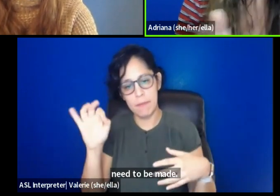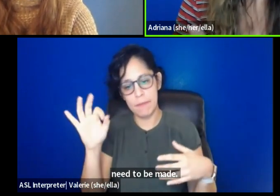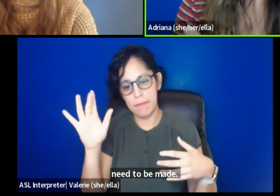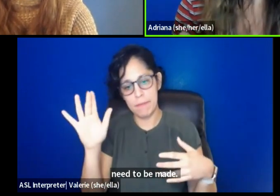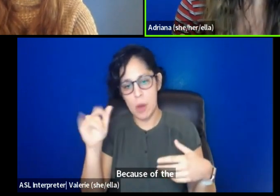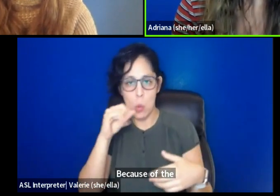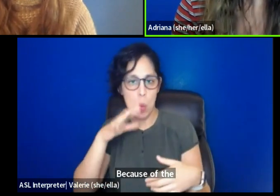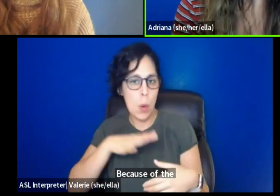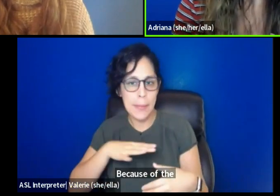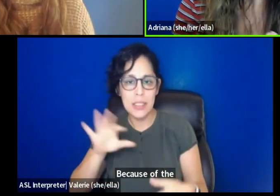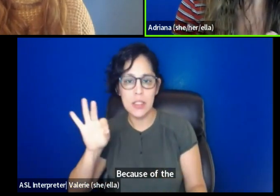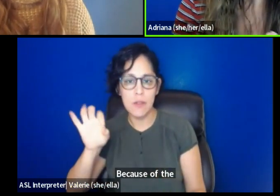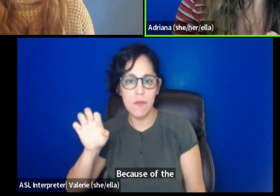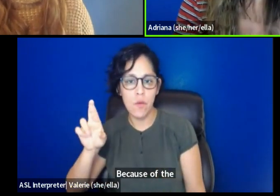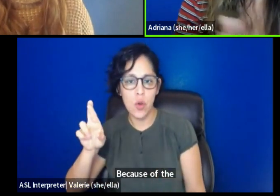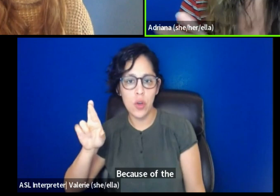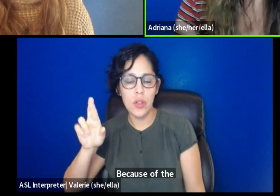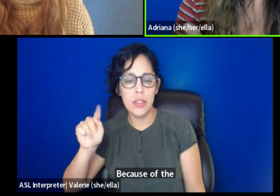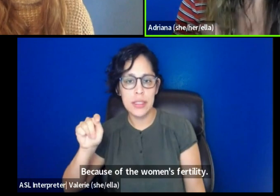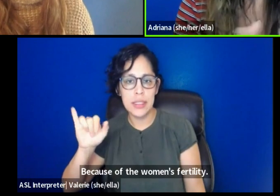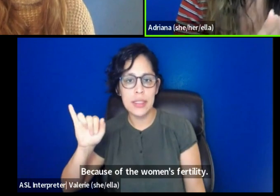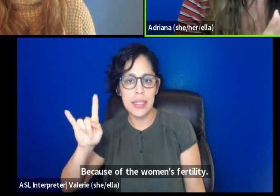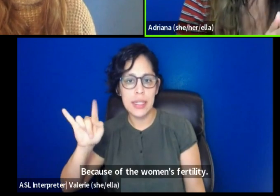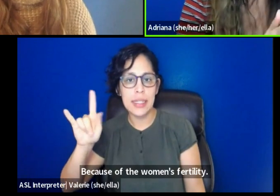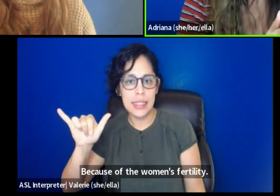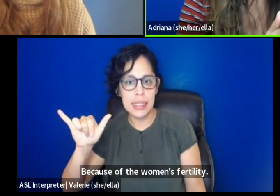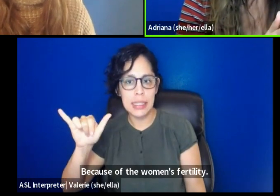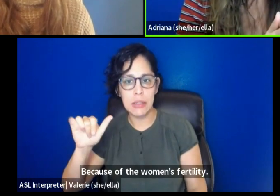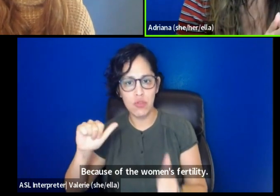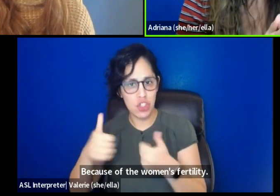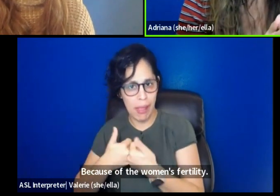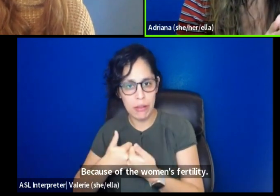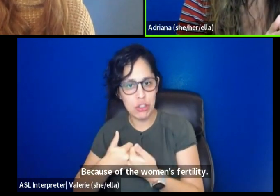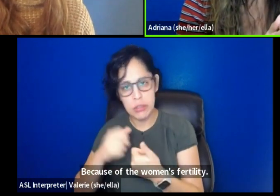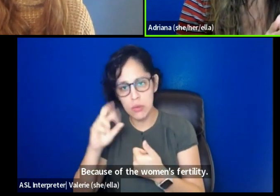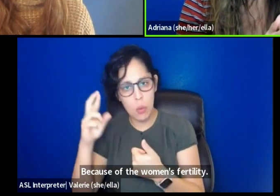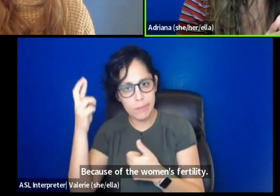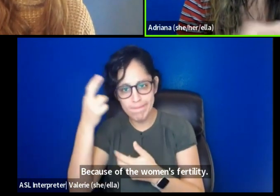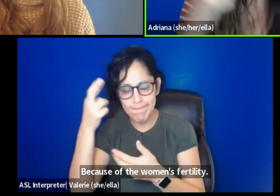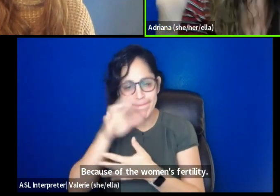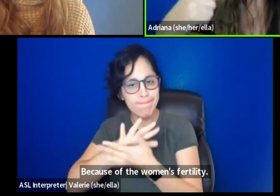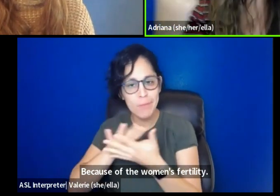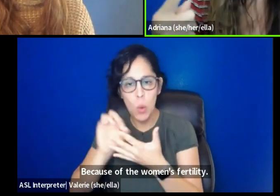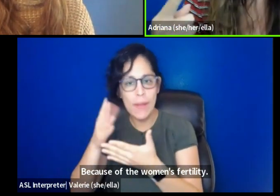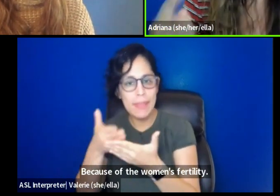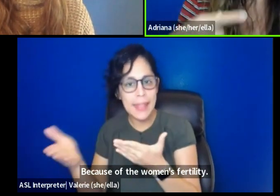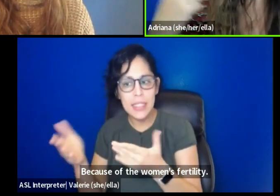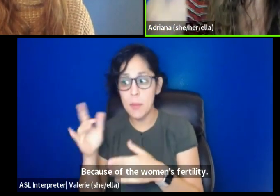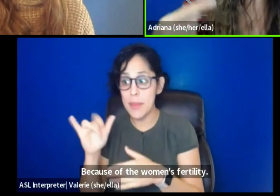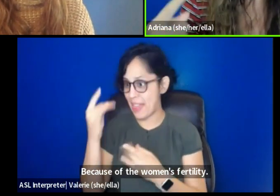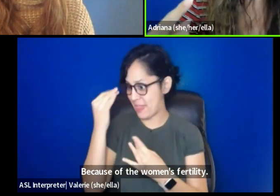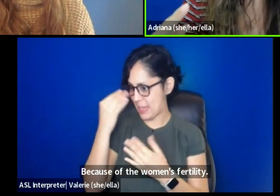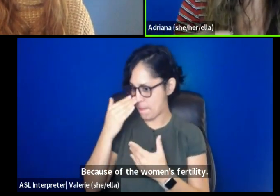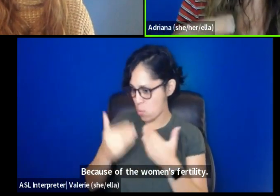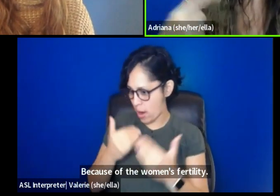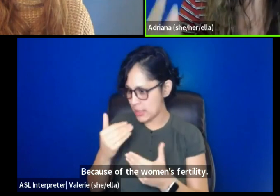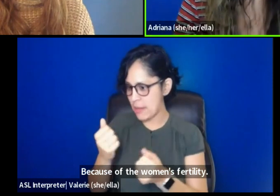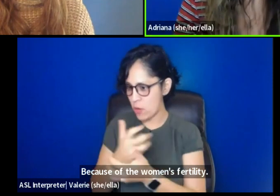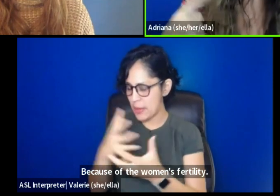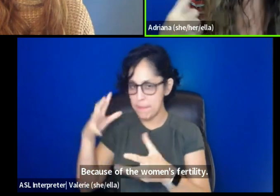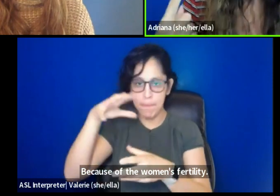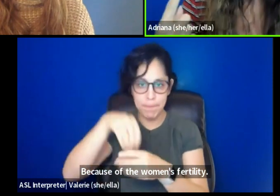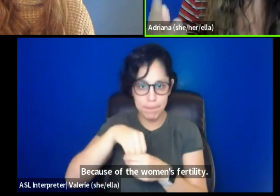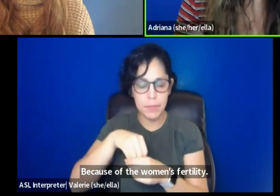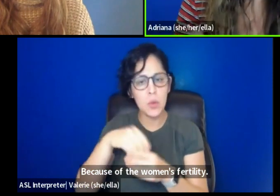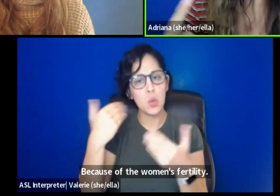of a woman's fertility, um, challenges, um, that, um, that thinking process and all of that, there is a